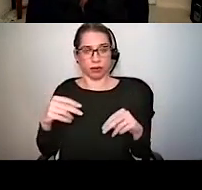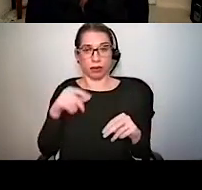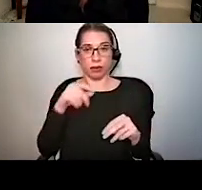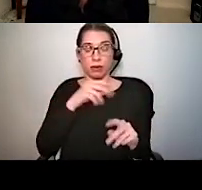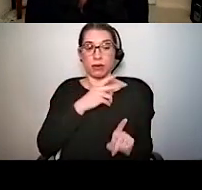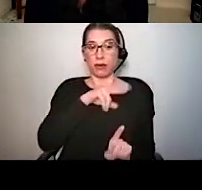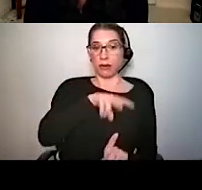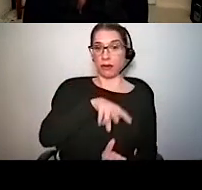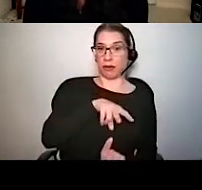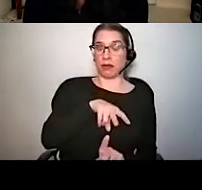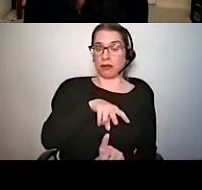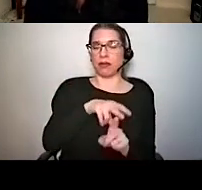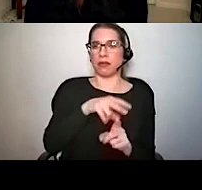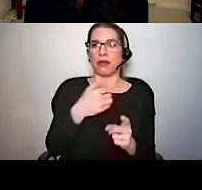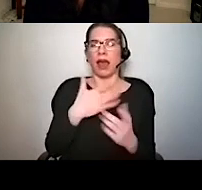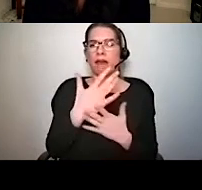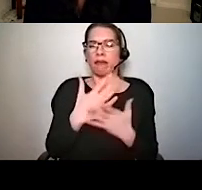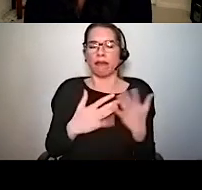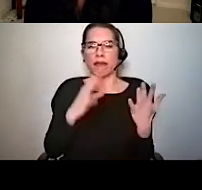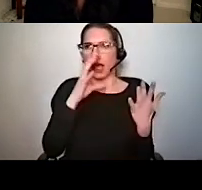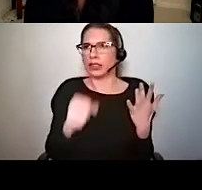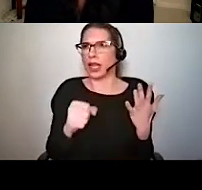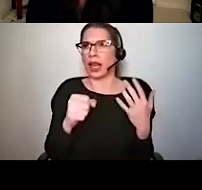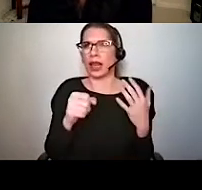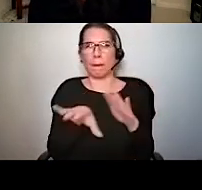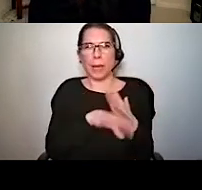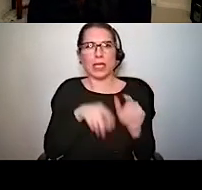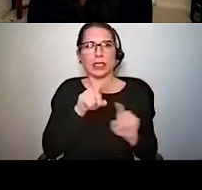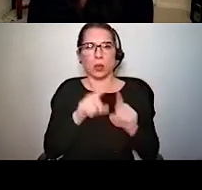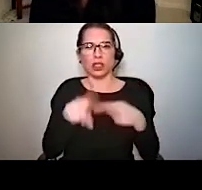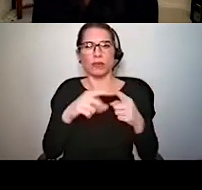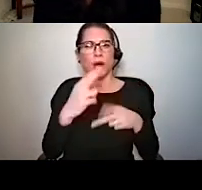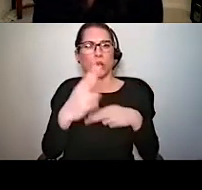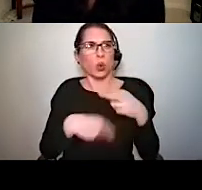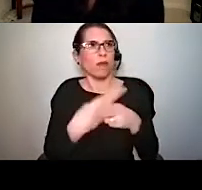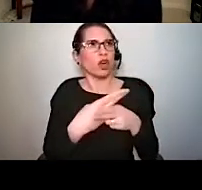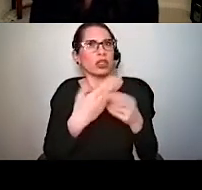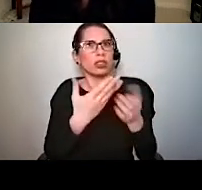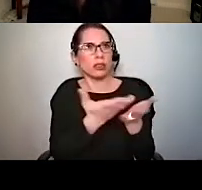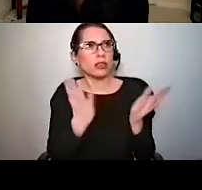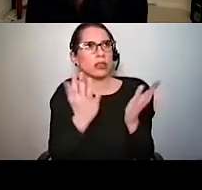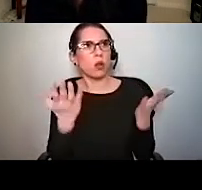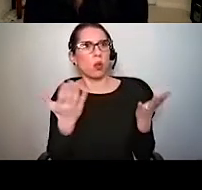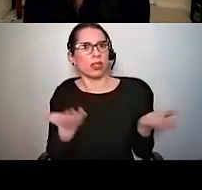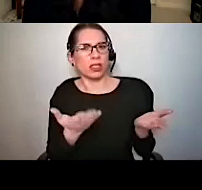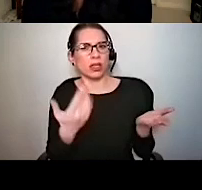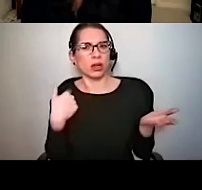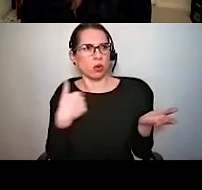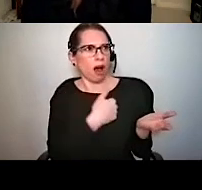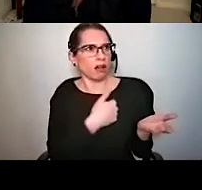fundamental questions about the nature of the universe, about us, everything, you know, life.